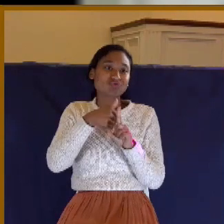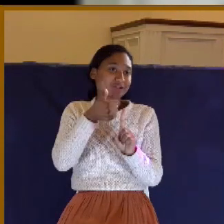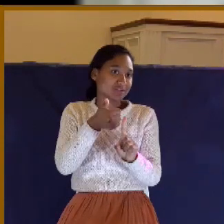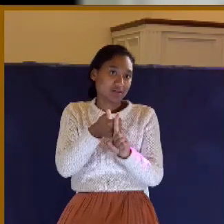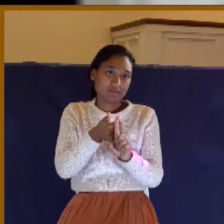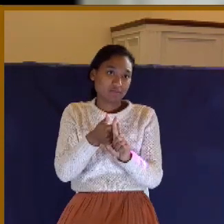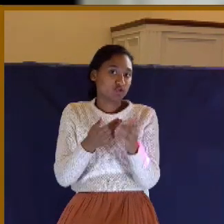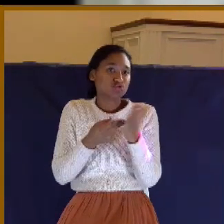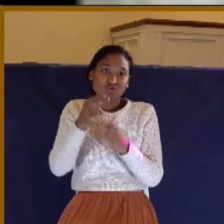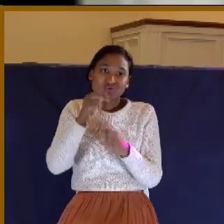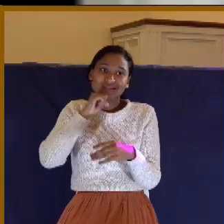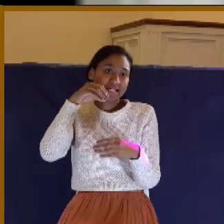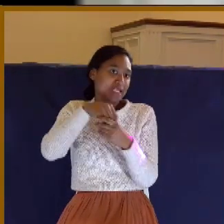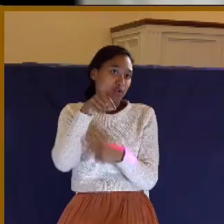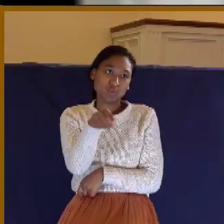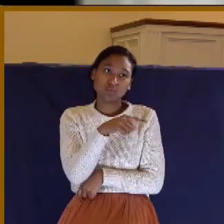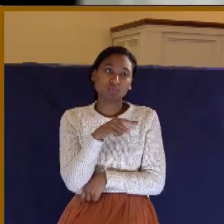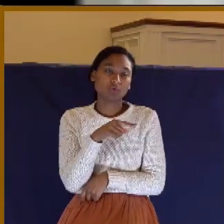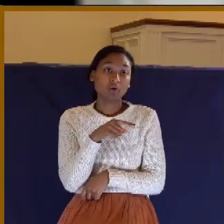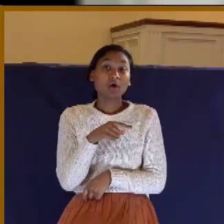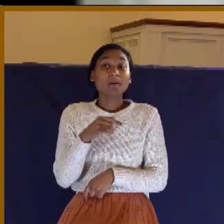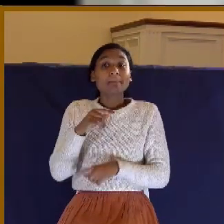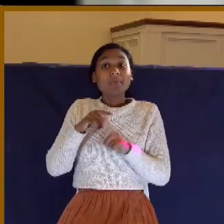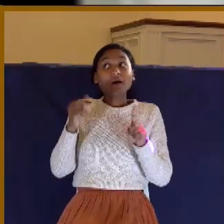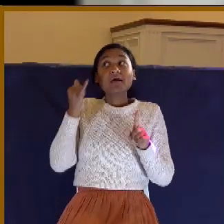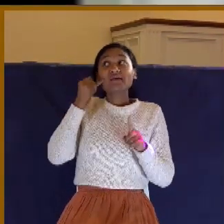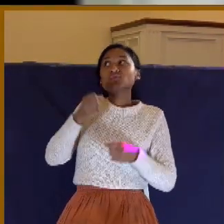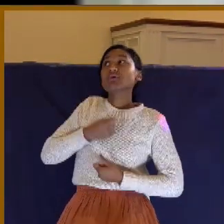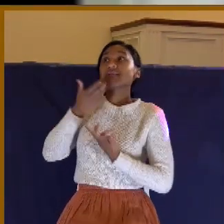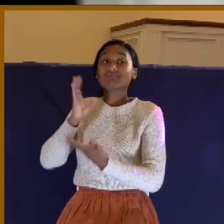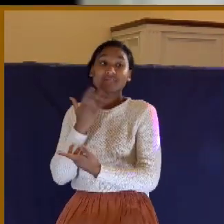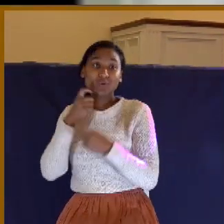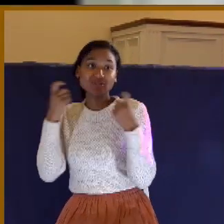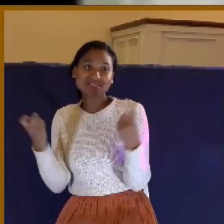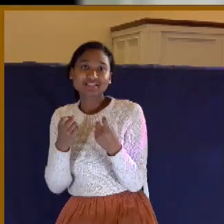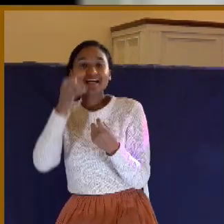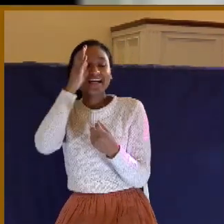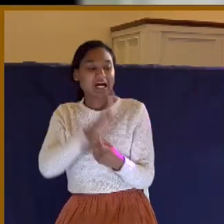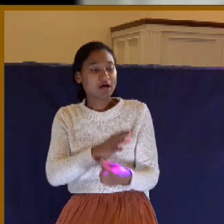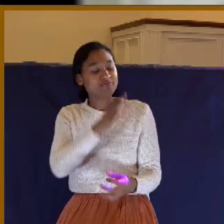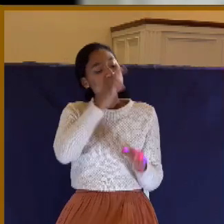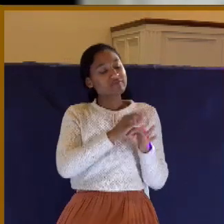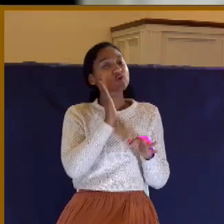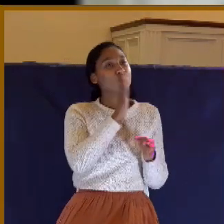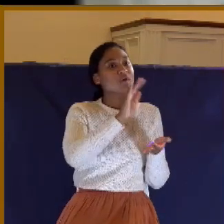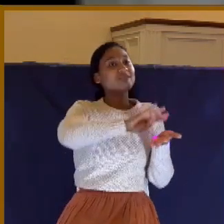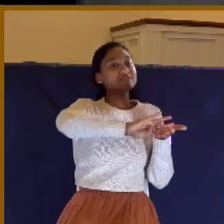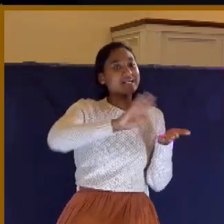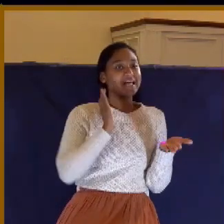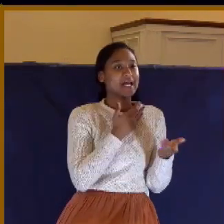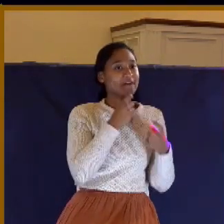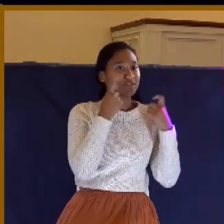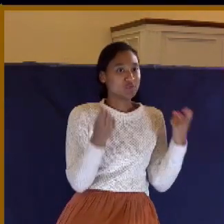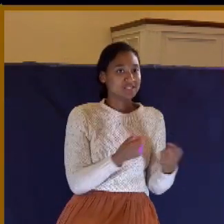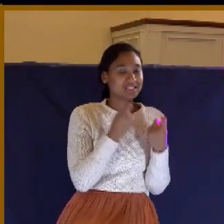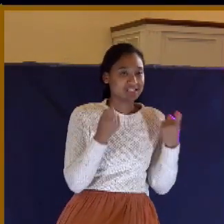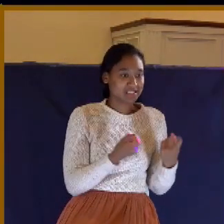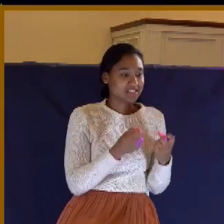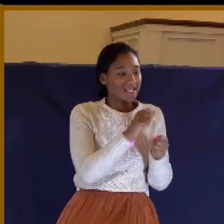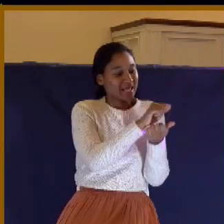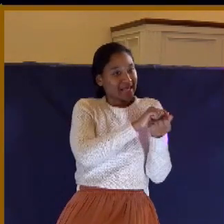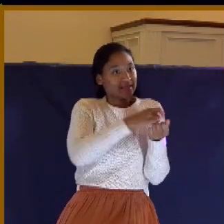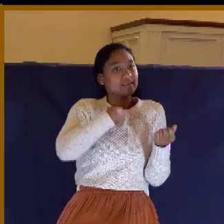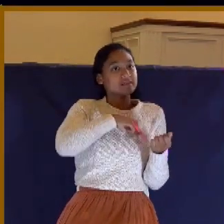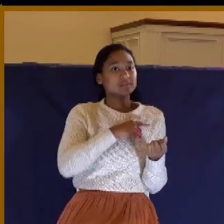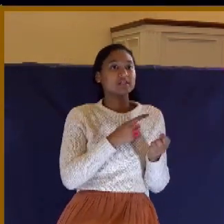confess our sins, he is faithful and just to forgive us our sins and to cleanse us from all unrighteousness. Do you confess your